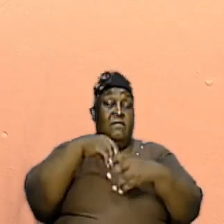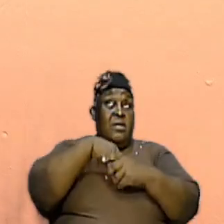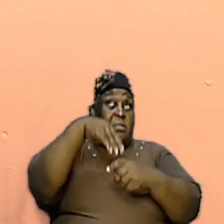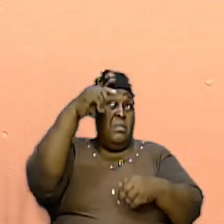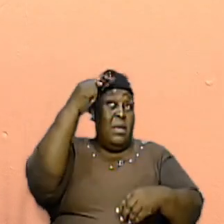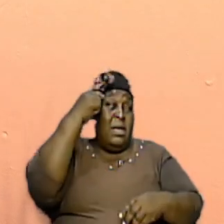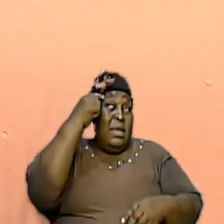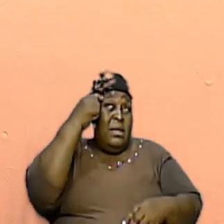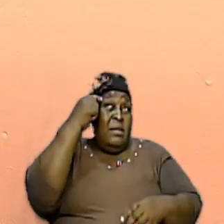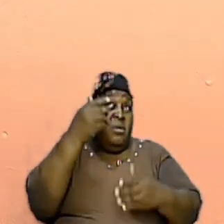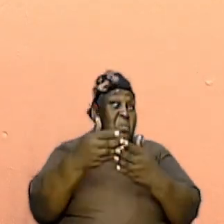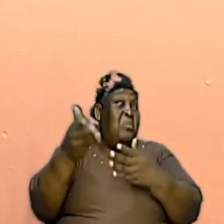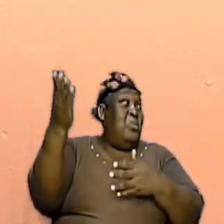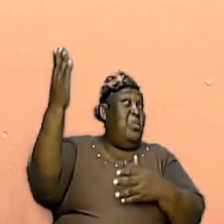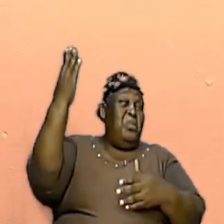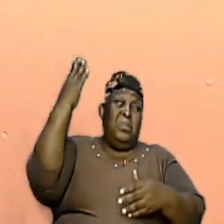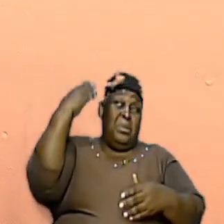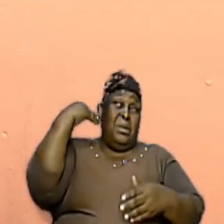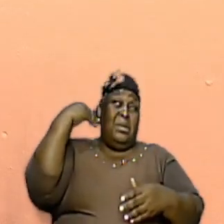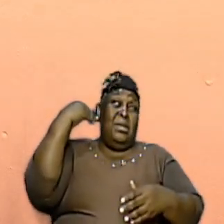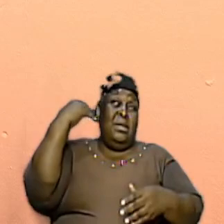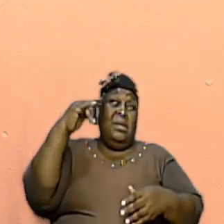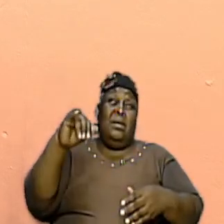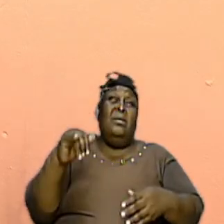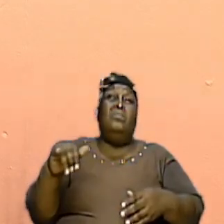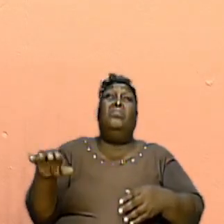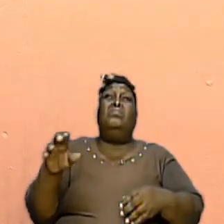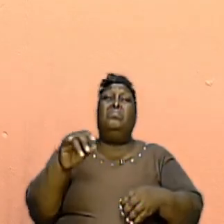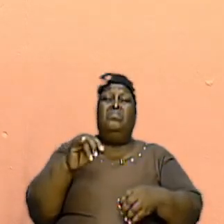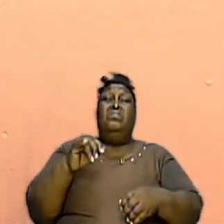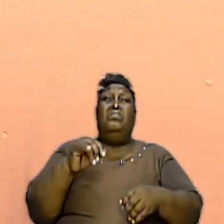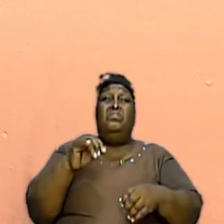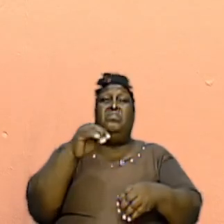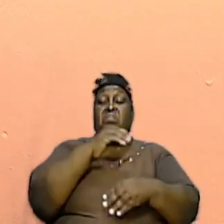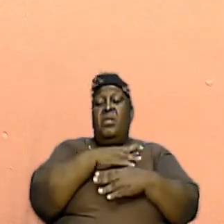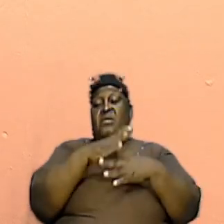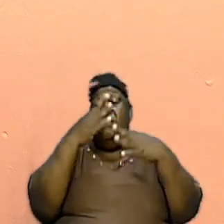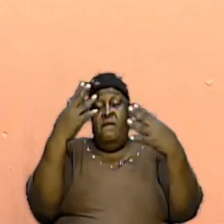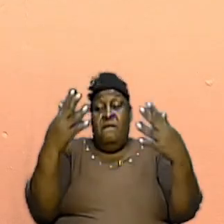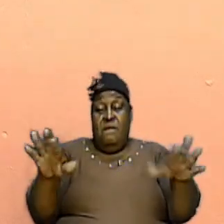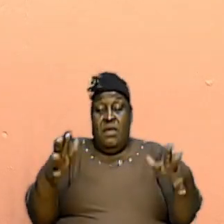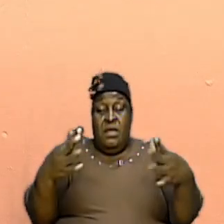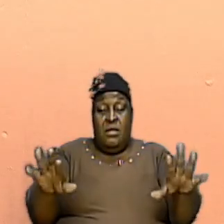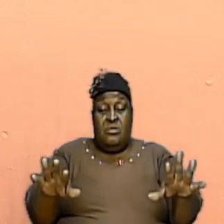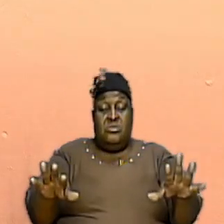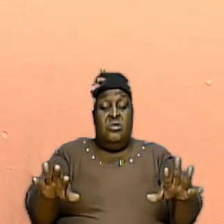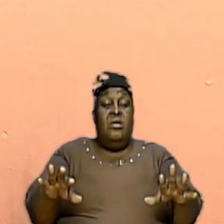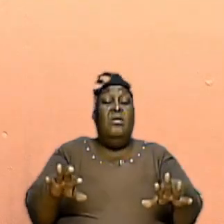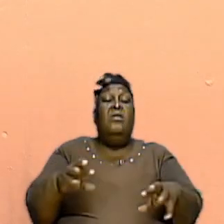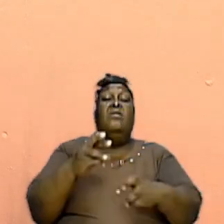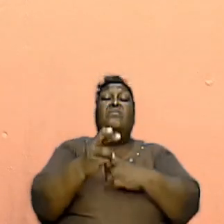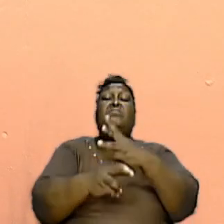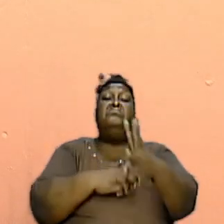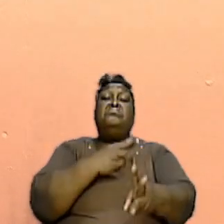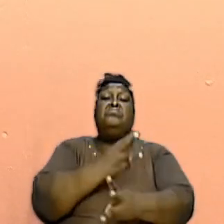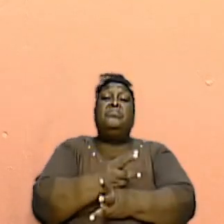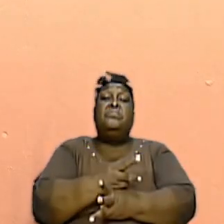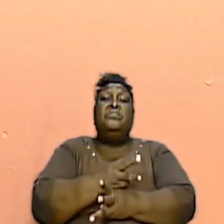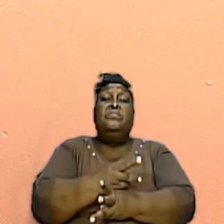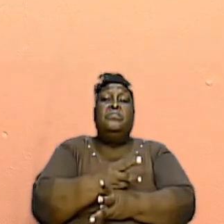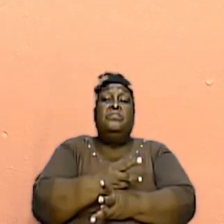and that was to be consummated, amen, at the end of the ages. Now,